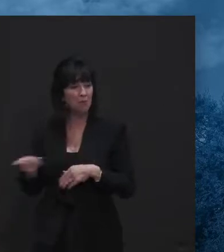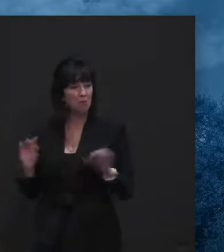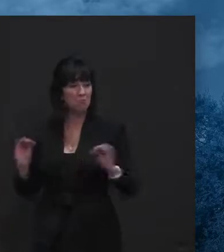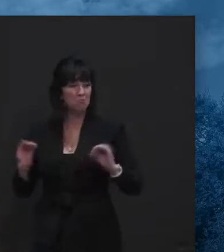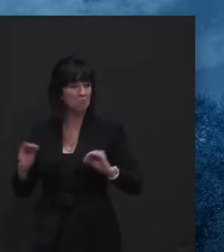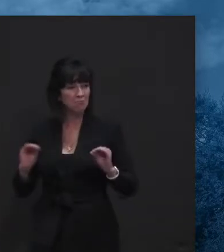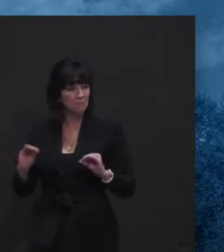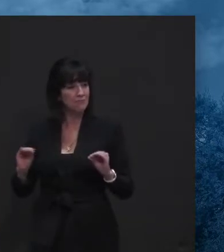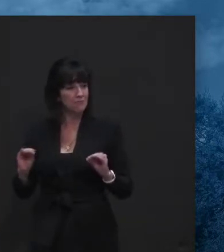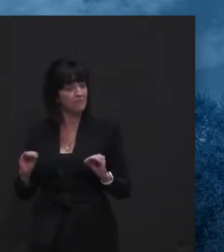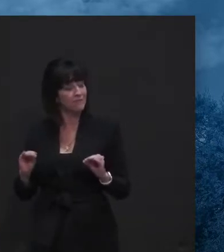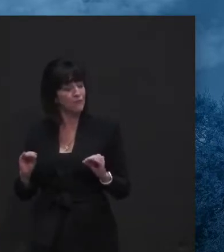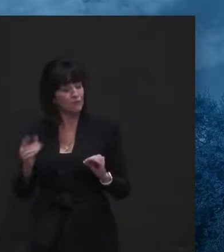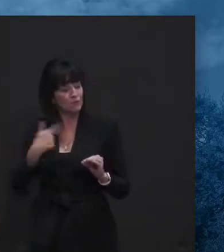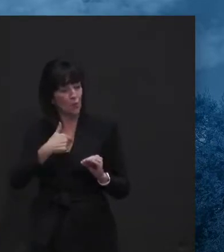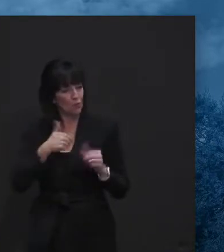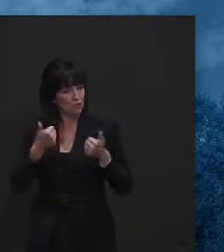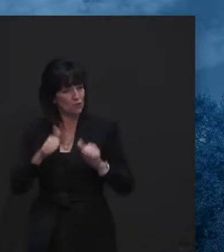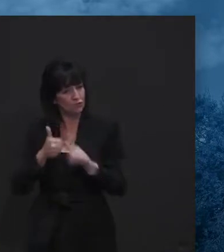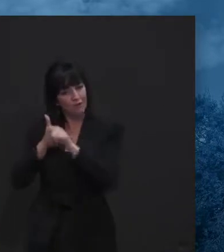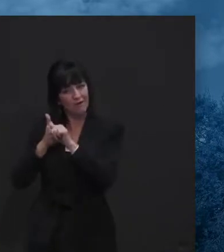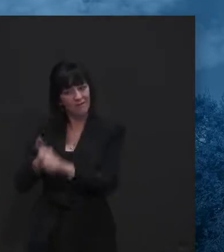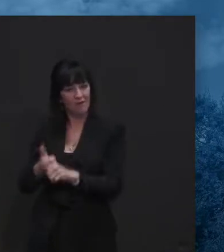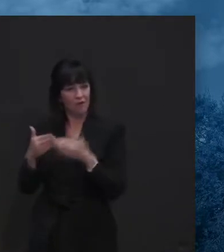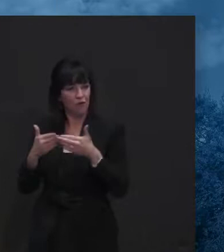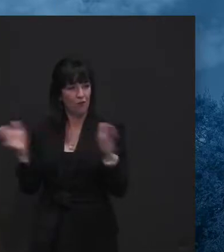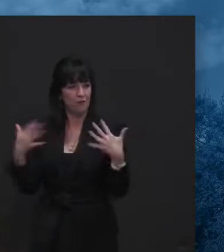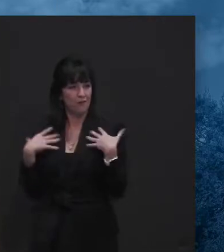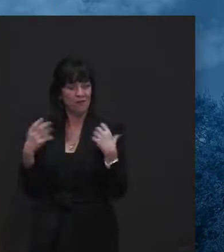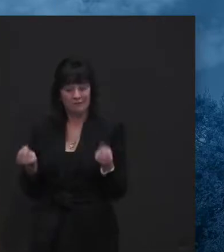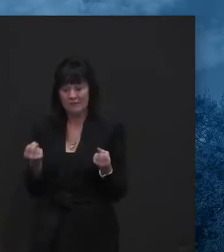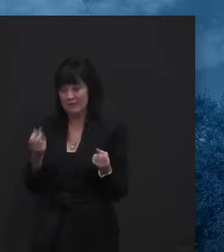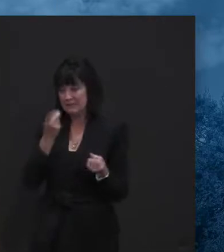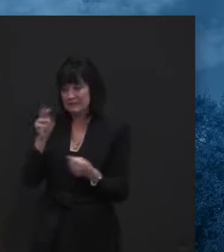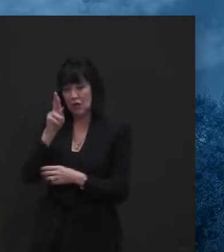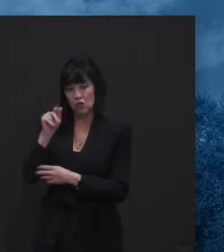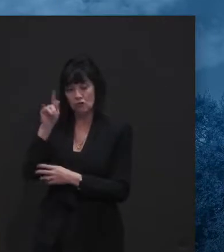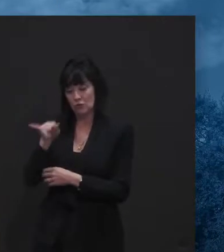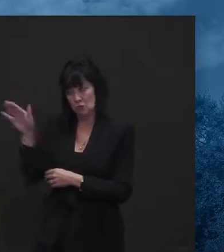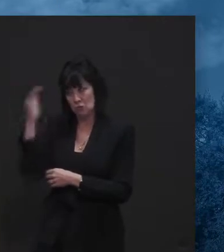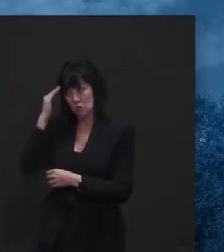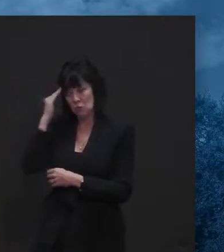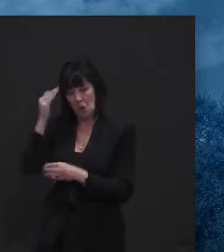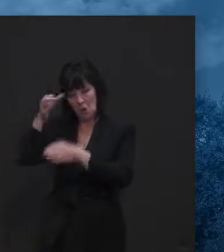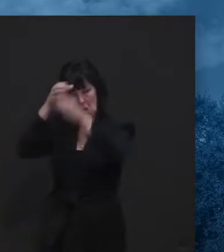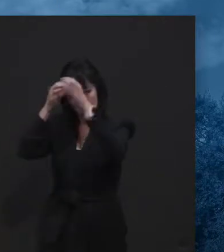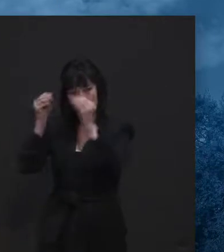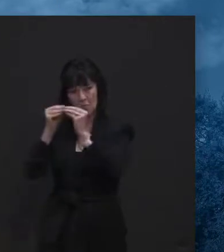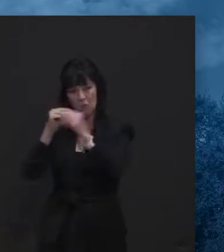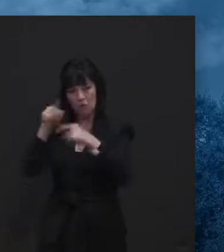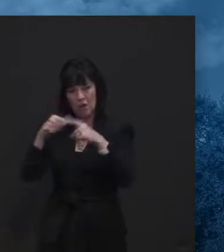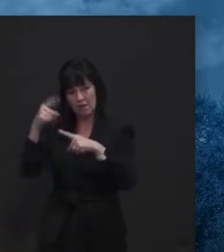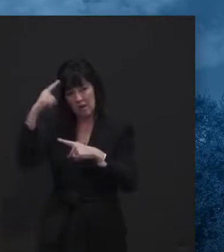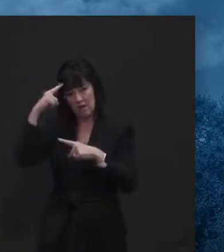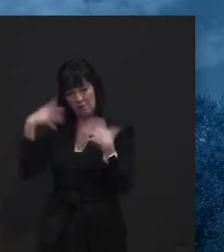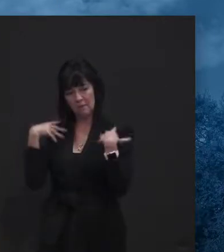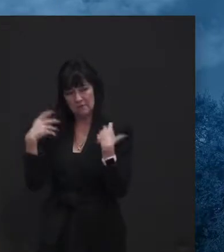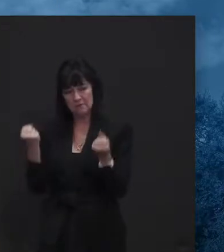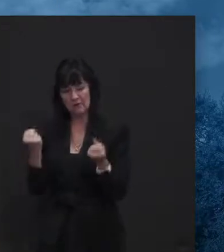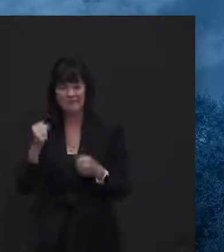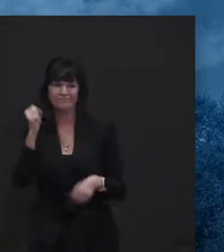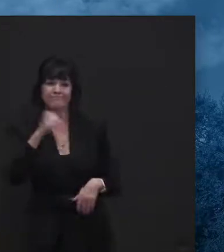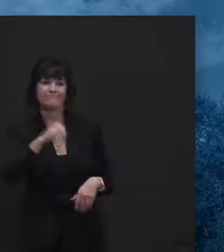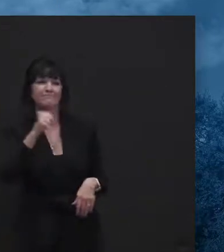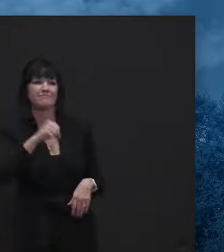the public health objective. Dr. Rattay, you know more about mental health than I do. Yeah. I mean, it's a, it's an incredibly stressful time for,